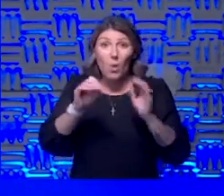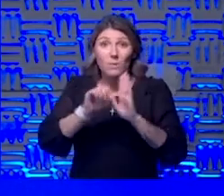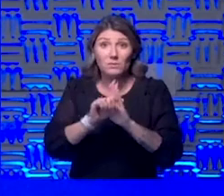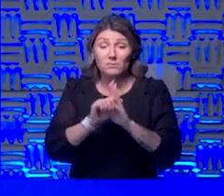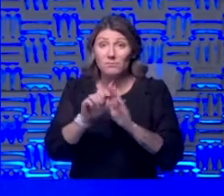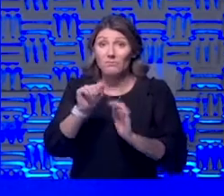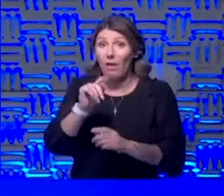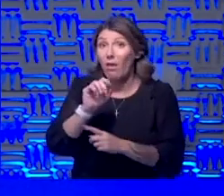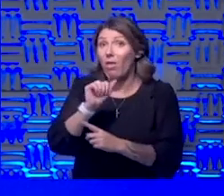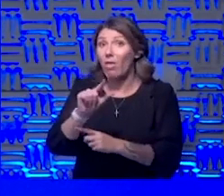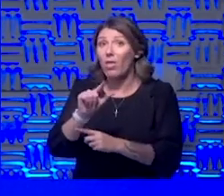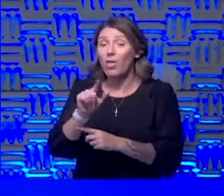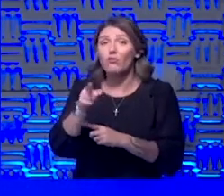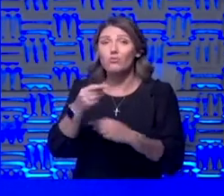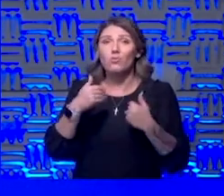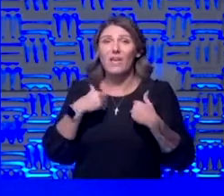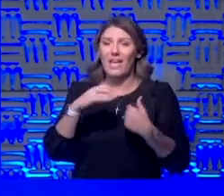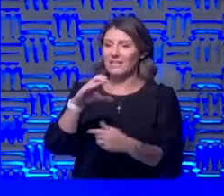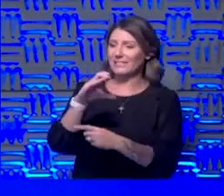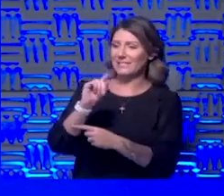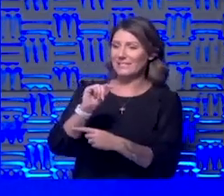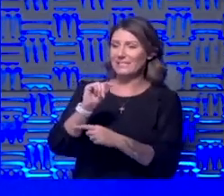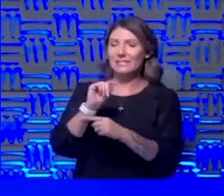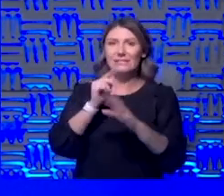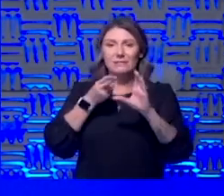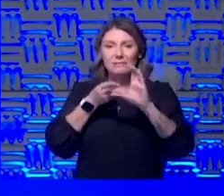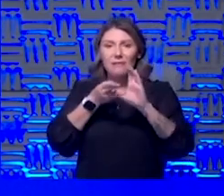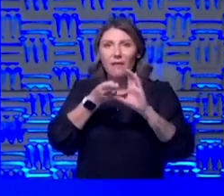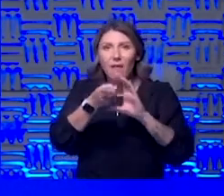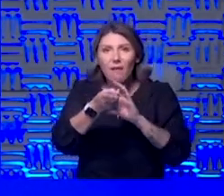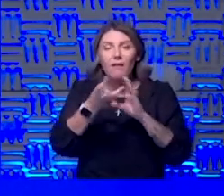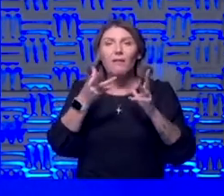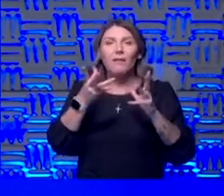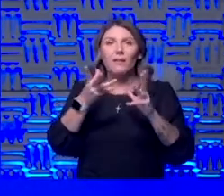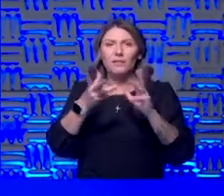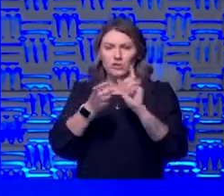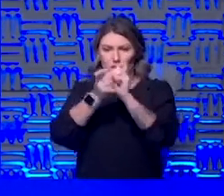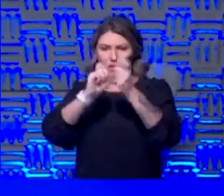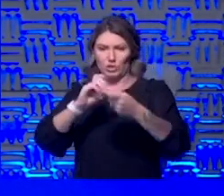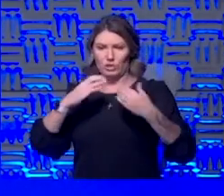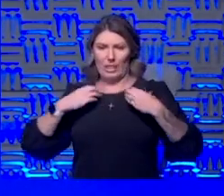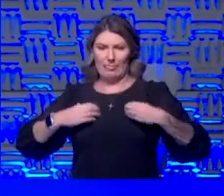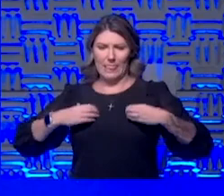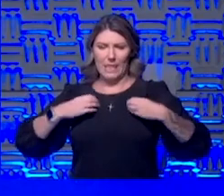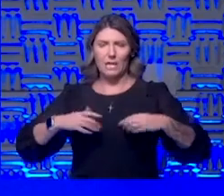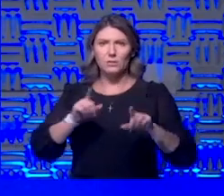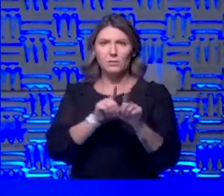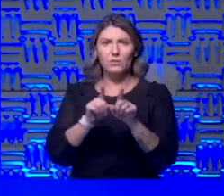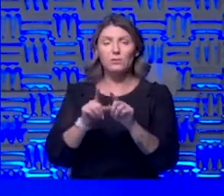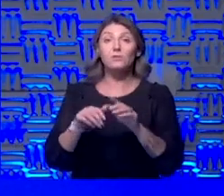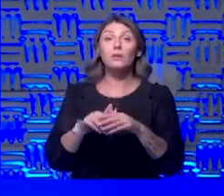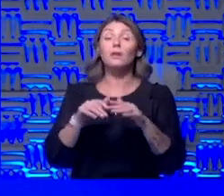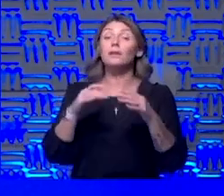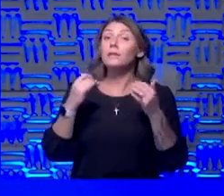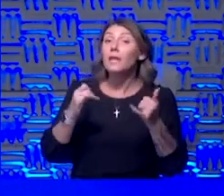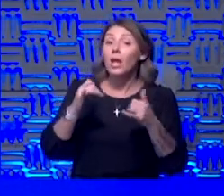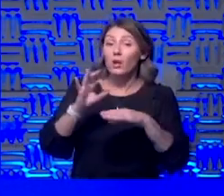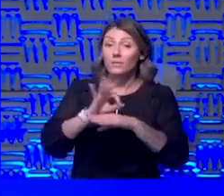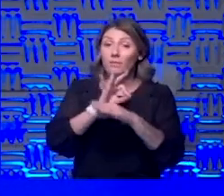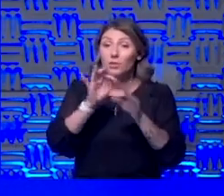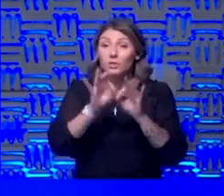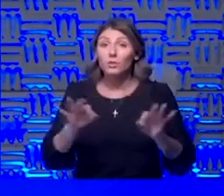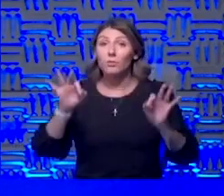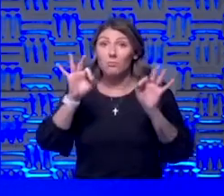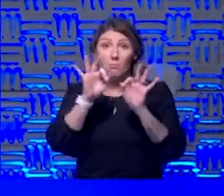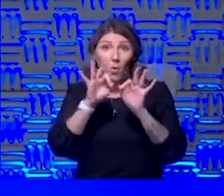you had ct scan or cat scan changes in your lung as well now how functionally important is